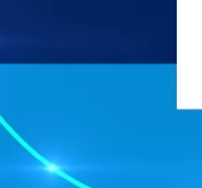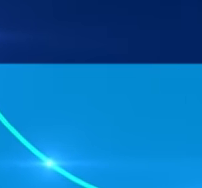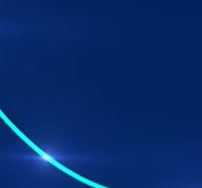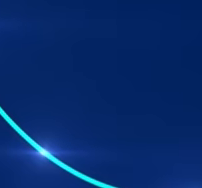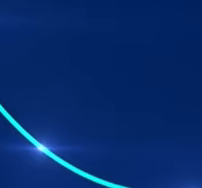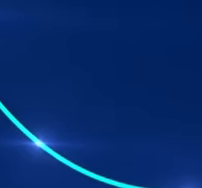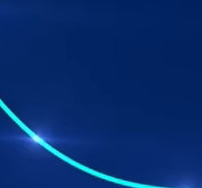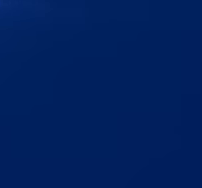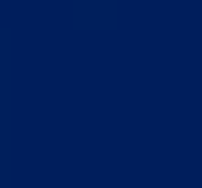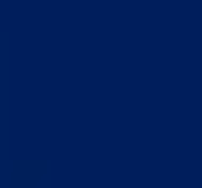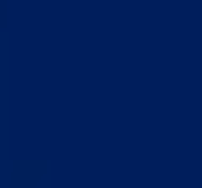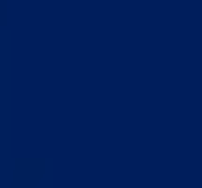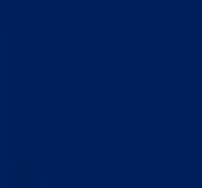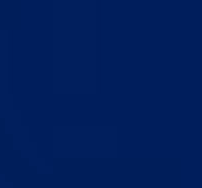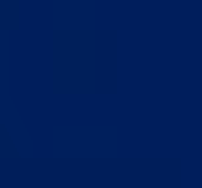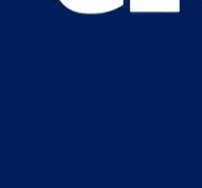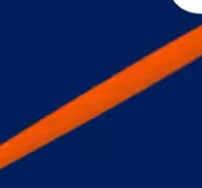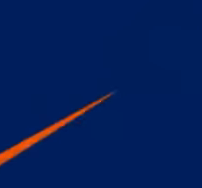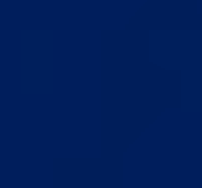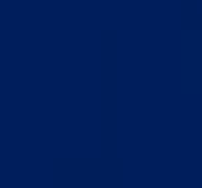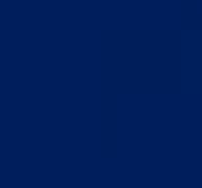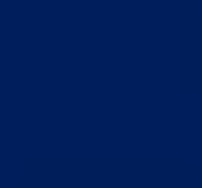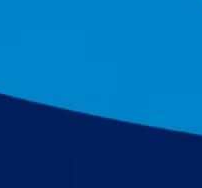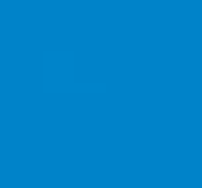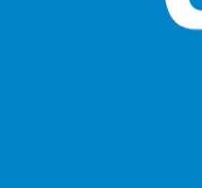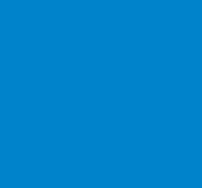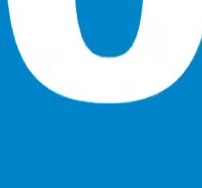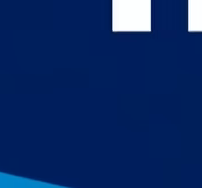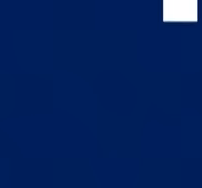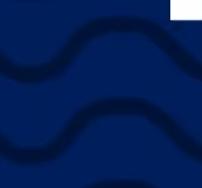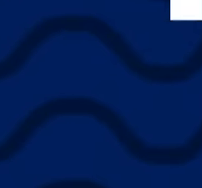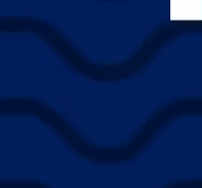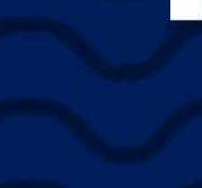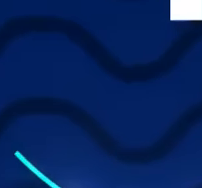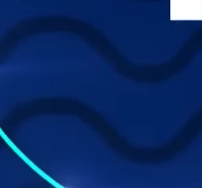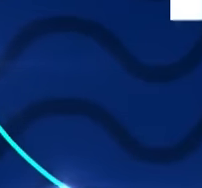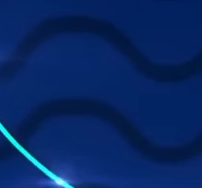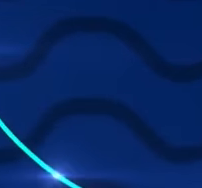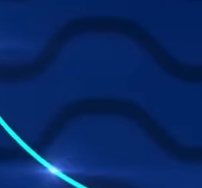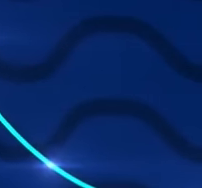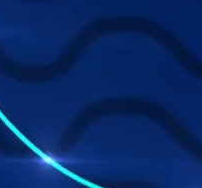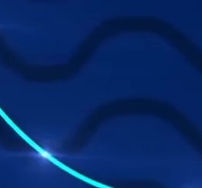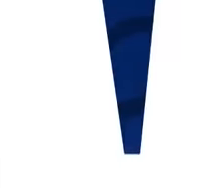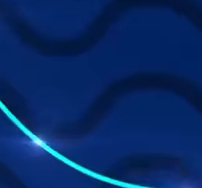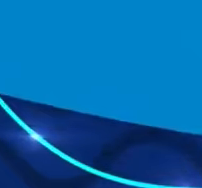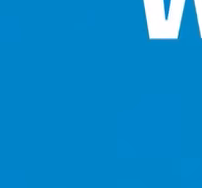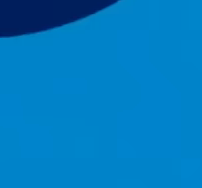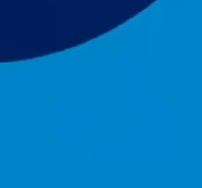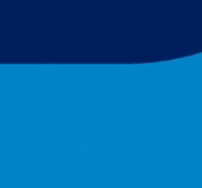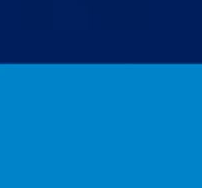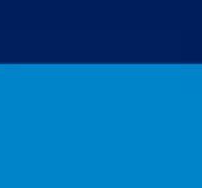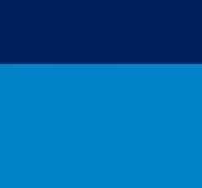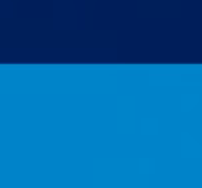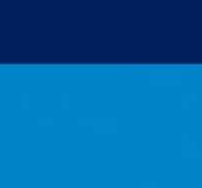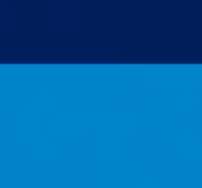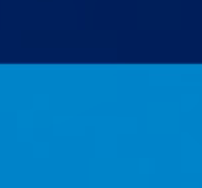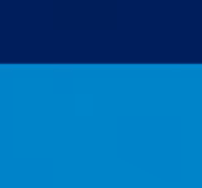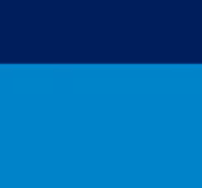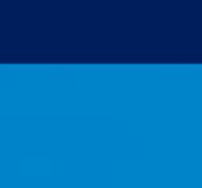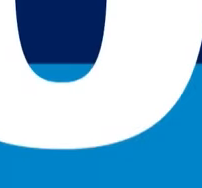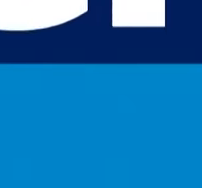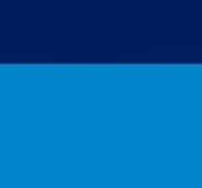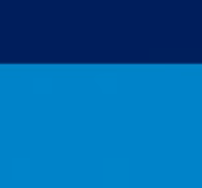Christmas is on us. A season of giveaways. Covering your holidays. Home makeovers win with ease. Cash